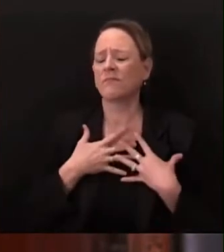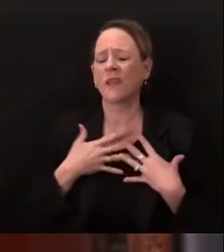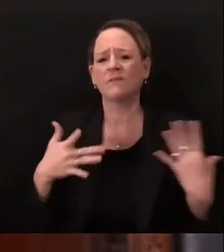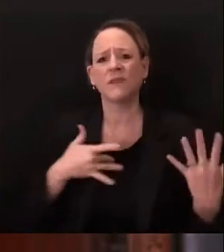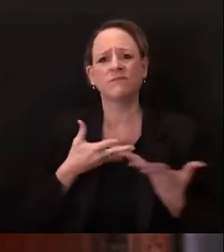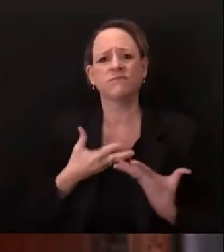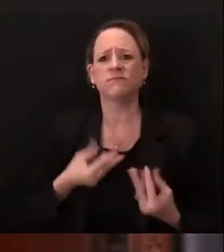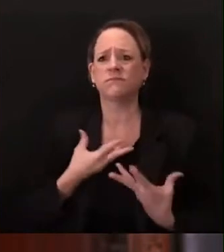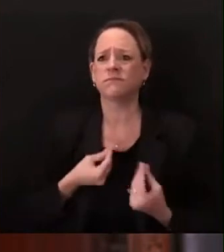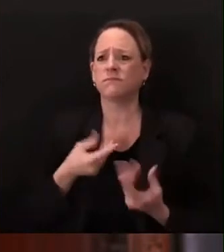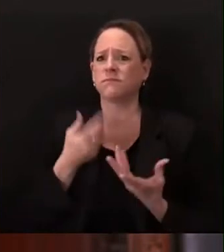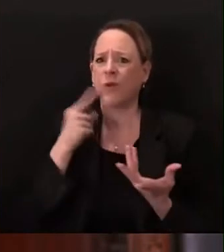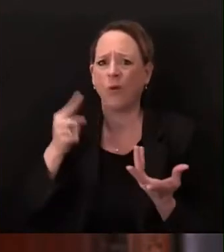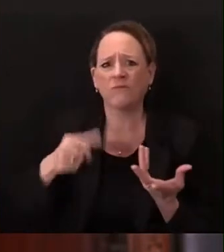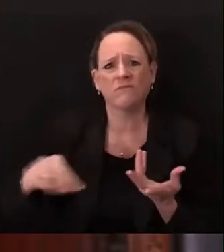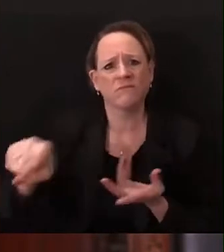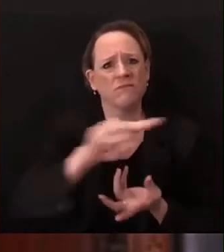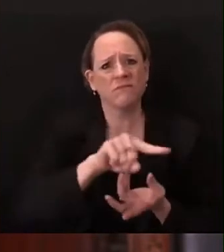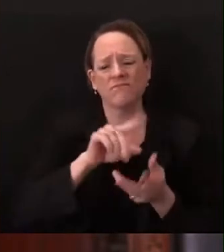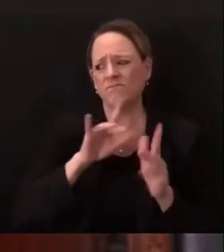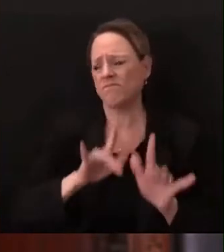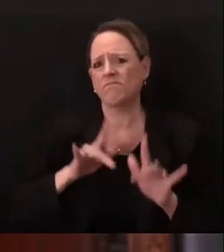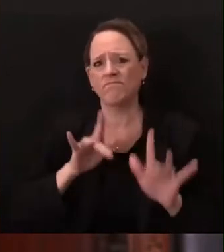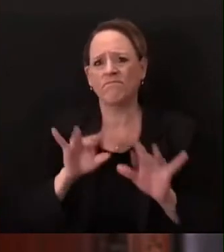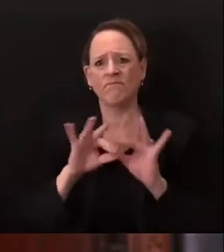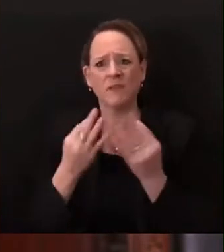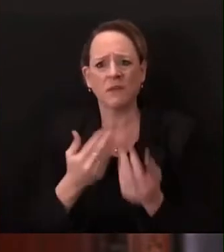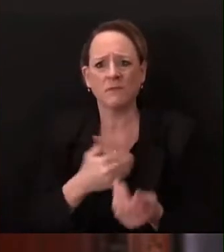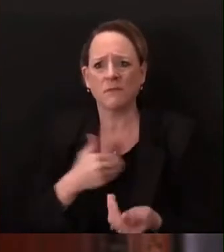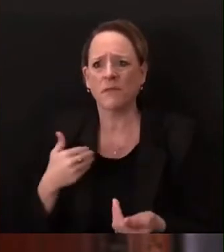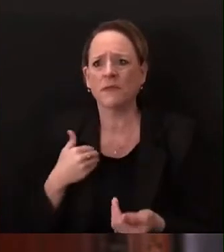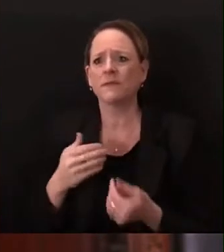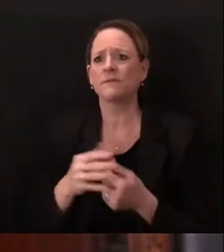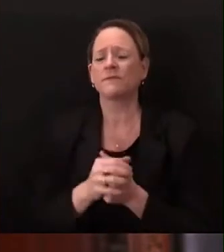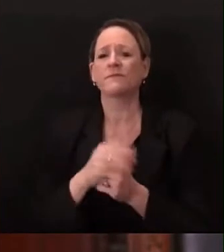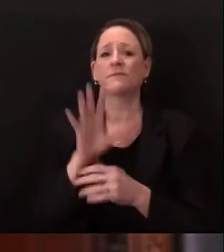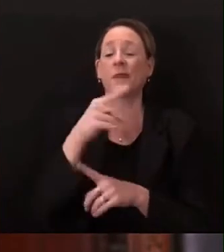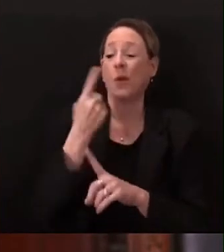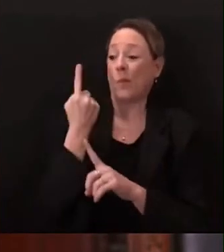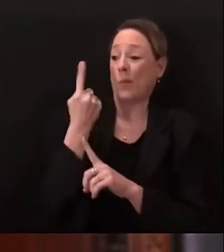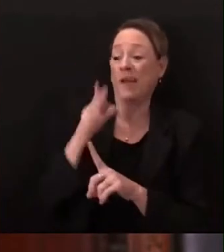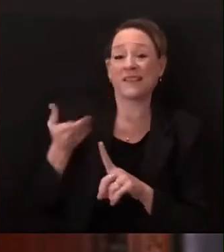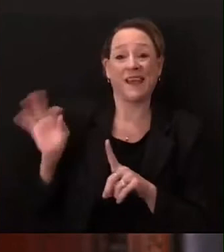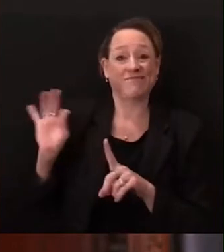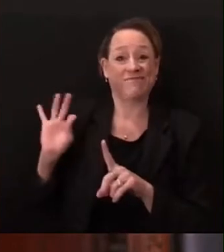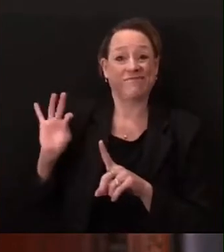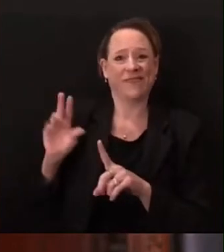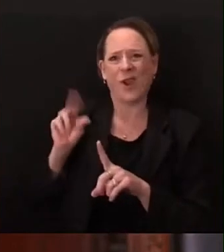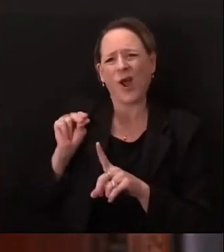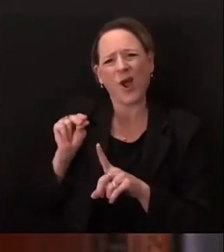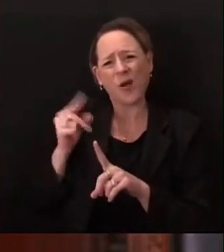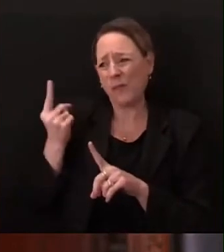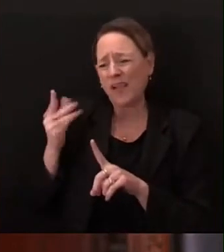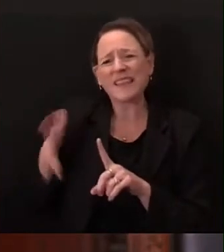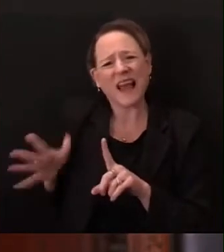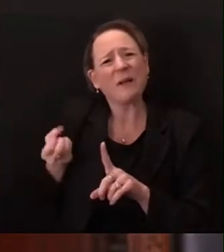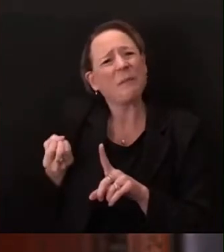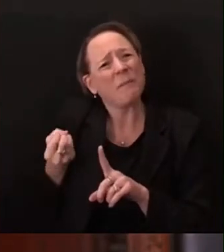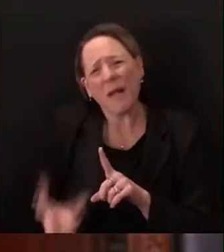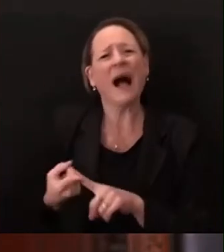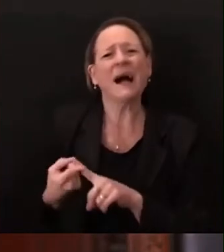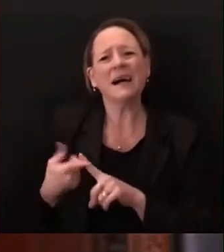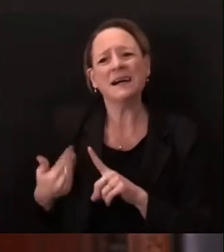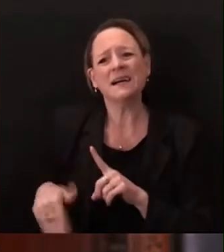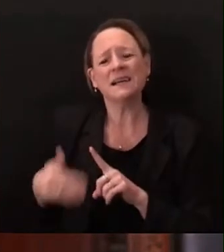and unfortunately we know these individuals will not be the last i warned last week that the institute for health